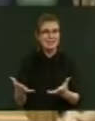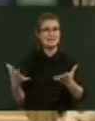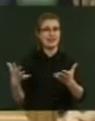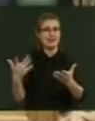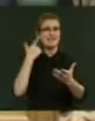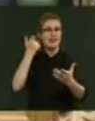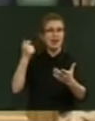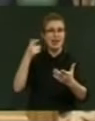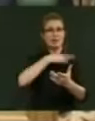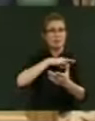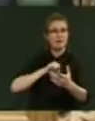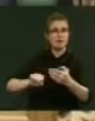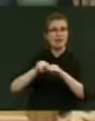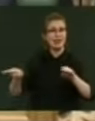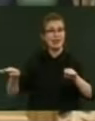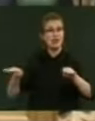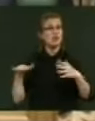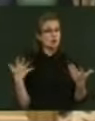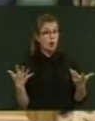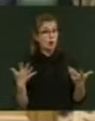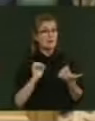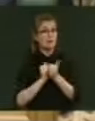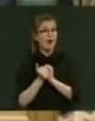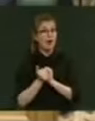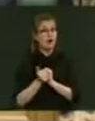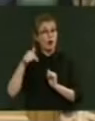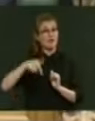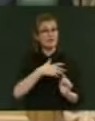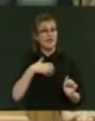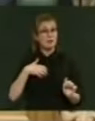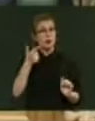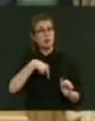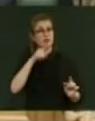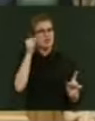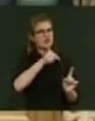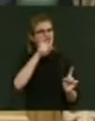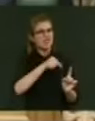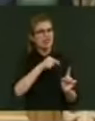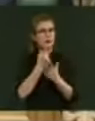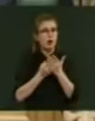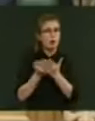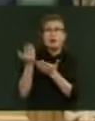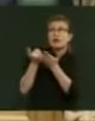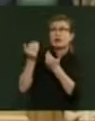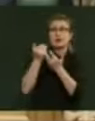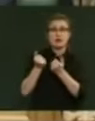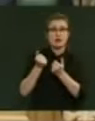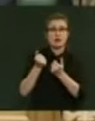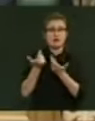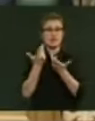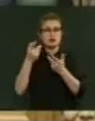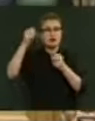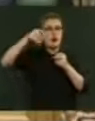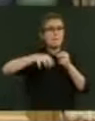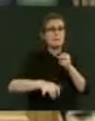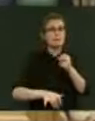a partner in this government, we have been criticised for only getting the crumbs. Ahem. Only getting the crumbs. Sir, that's a blatant lie.